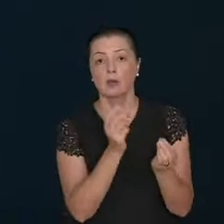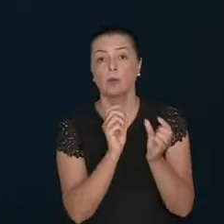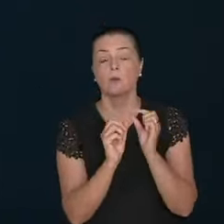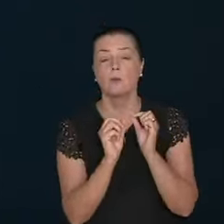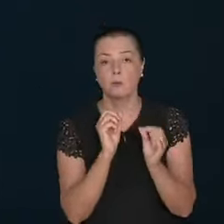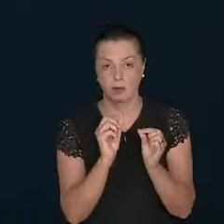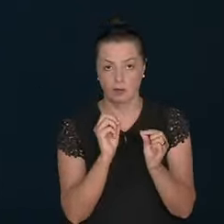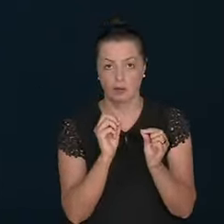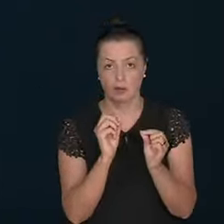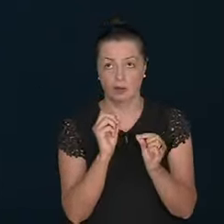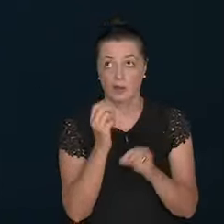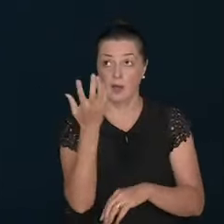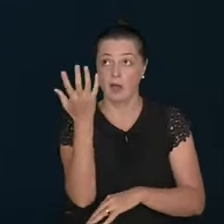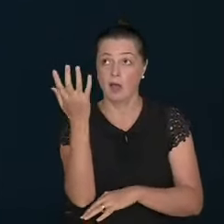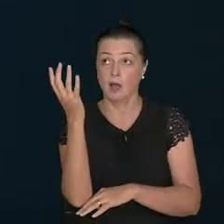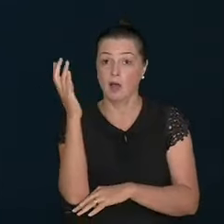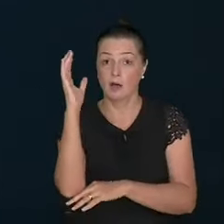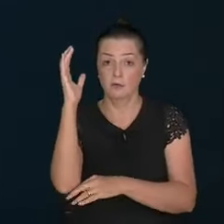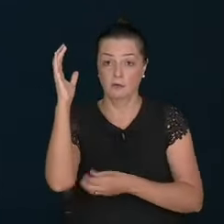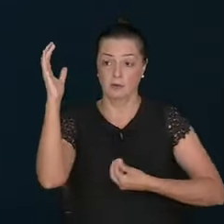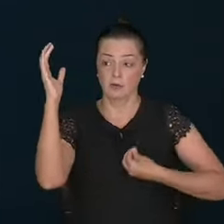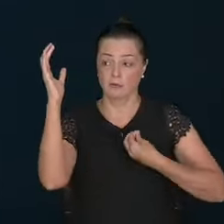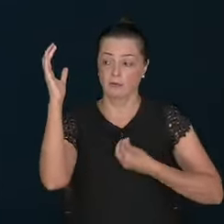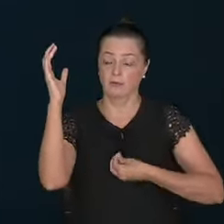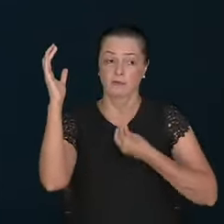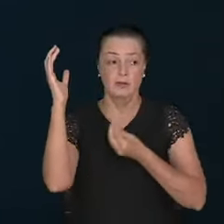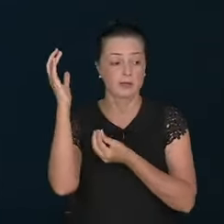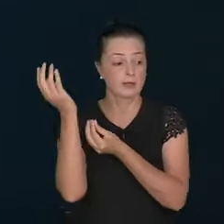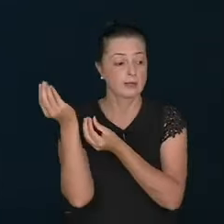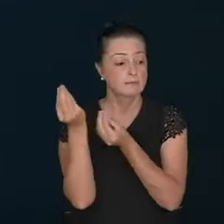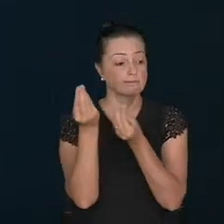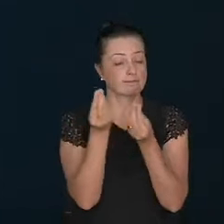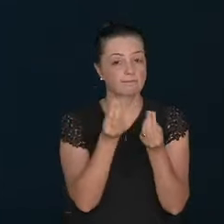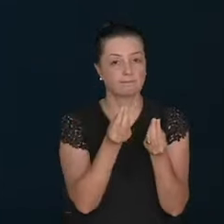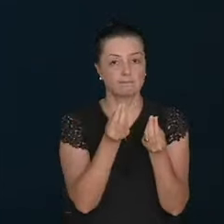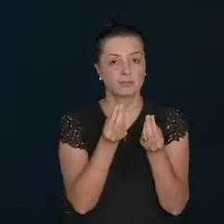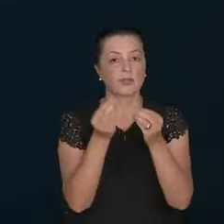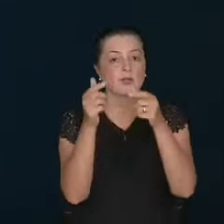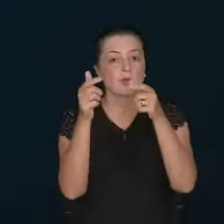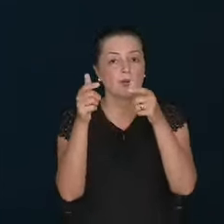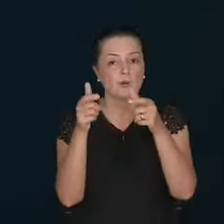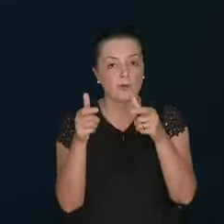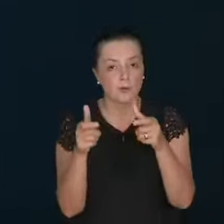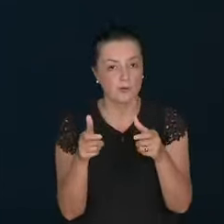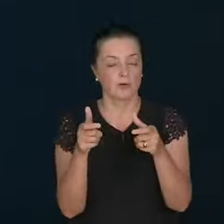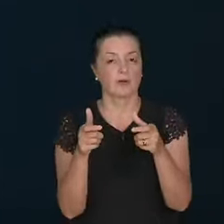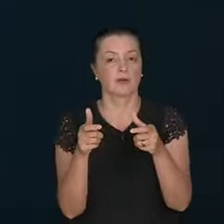To eat. From the tree. life. Which is. In the midst. Of the paradise. Of God.